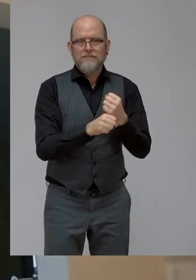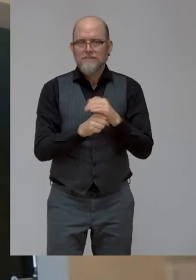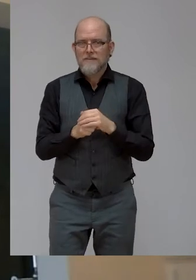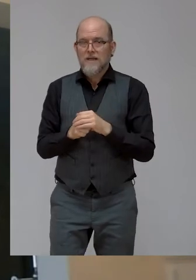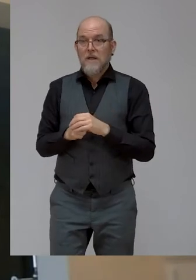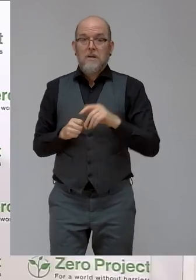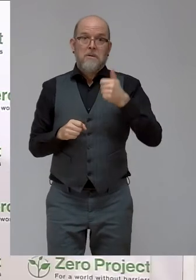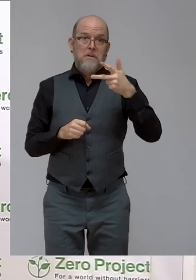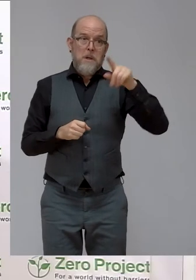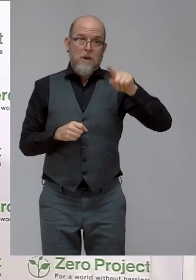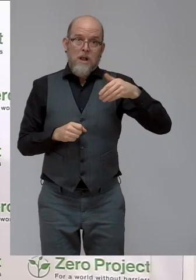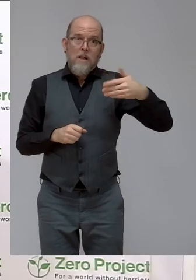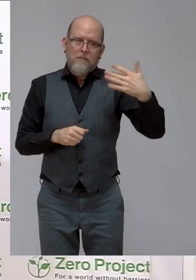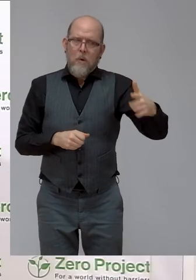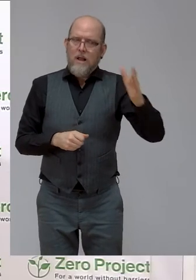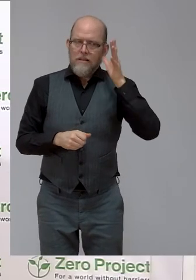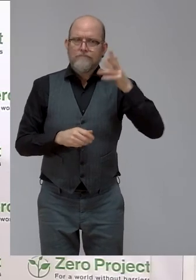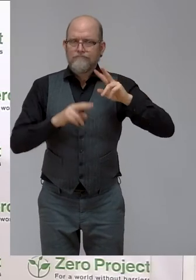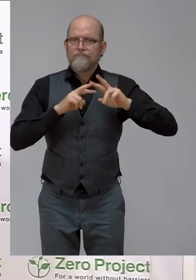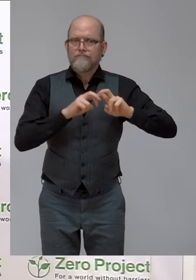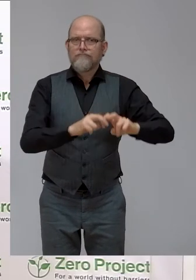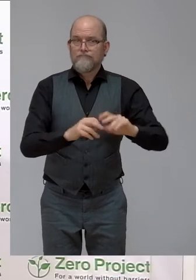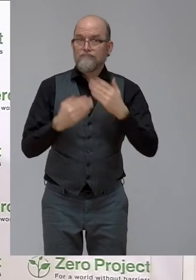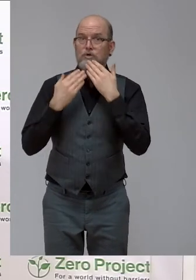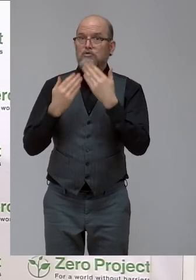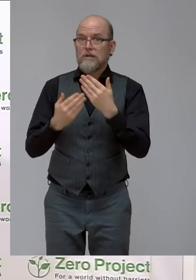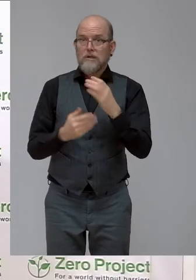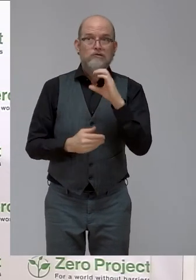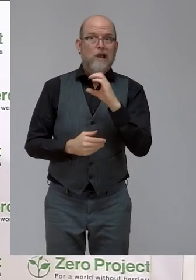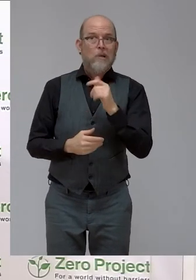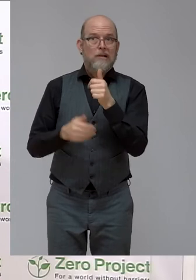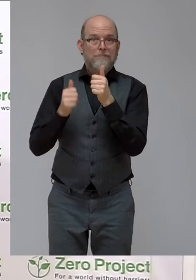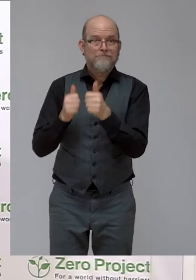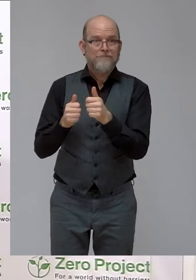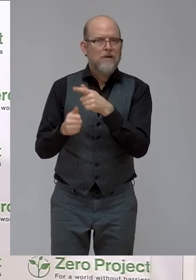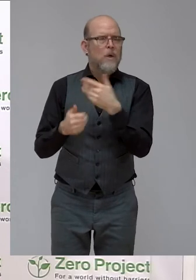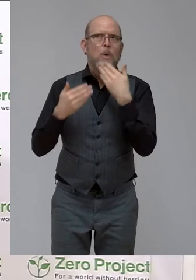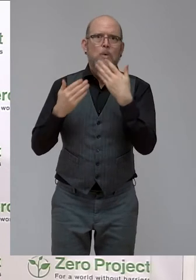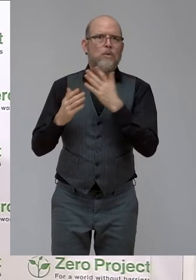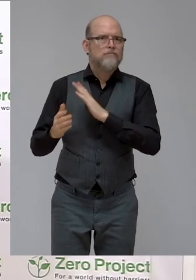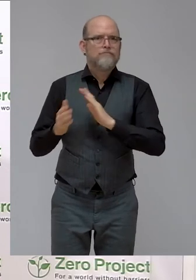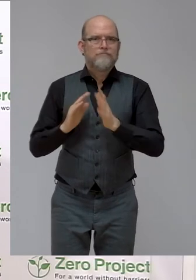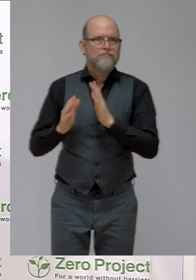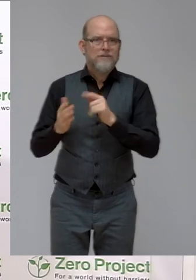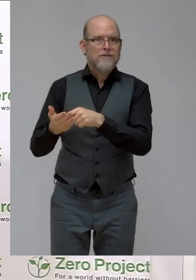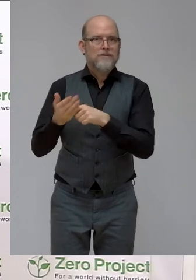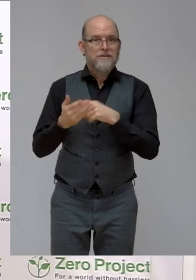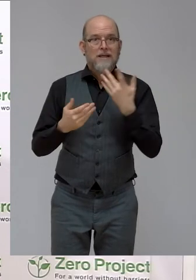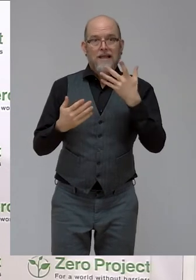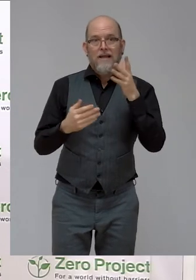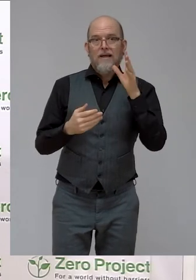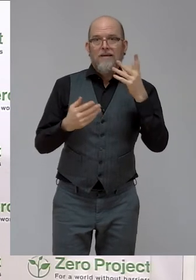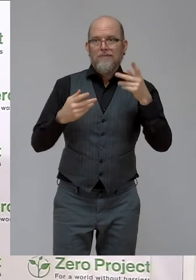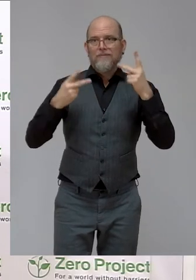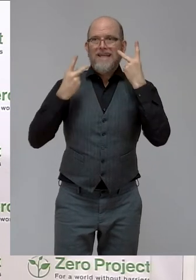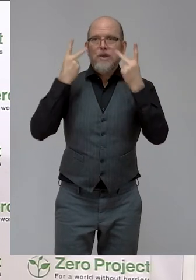Charlotte, thank you so much. It was wonderful, as always, having you with me, although this time only virtually. Many things that you